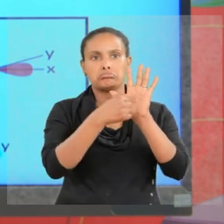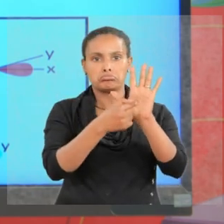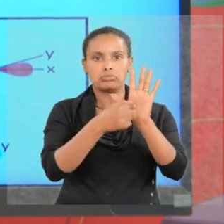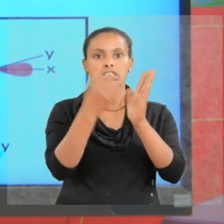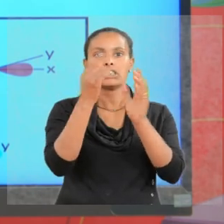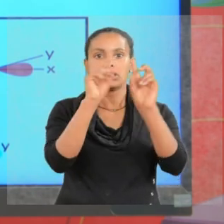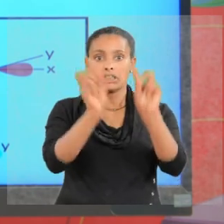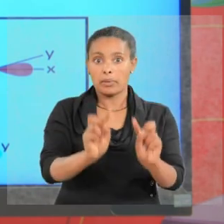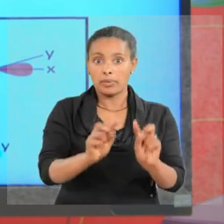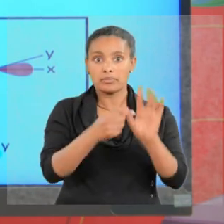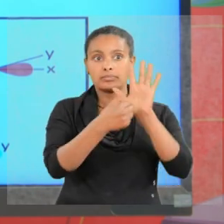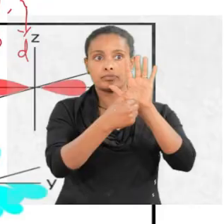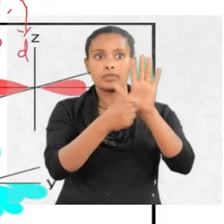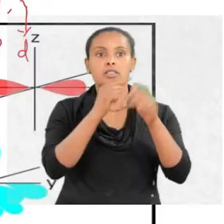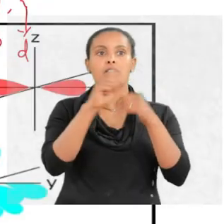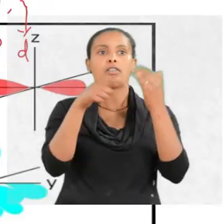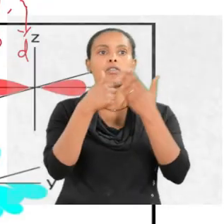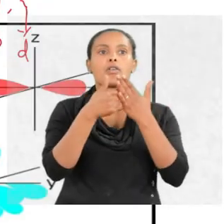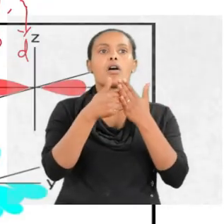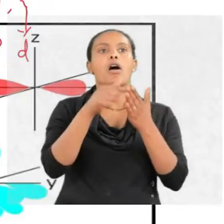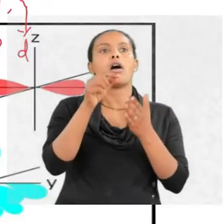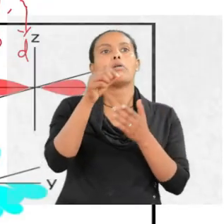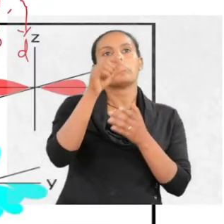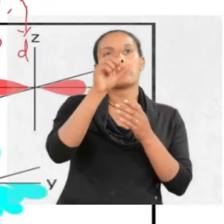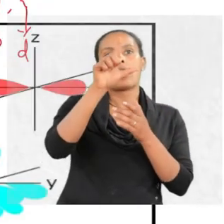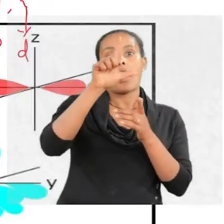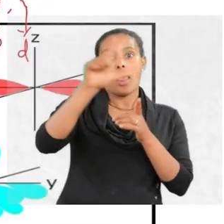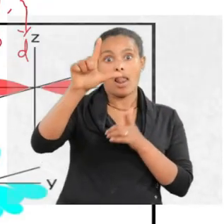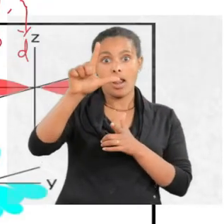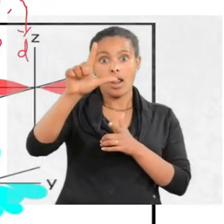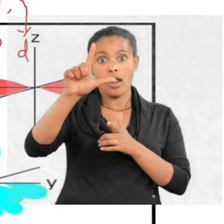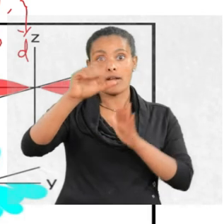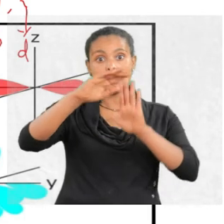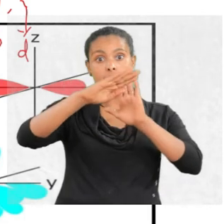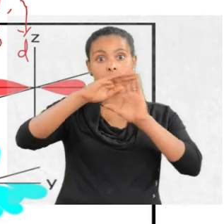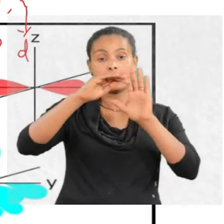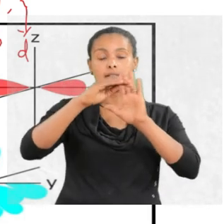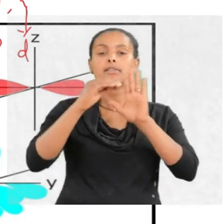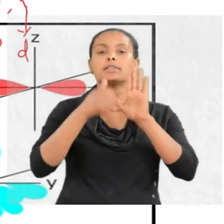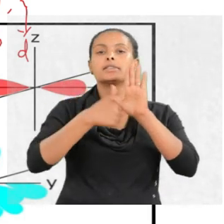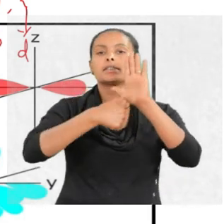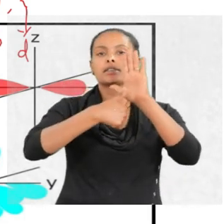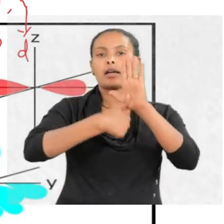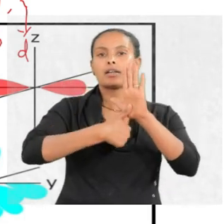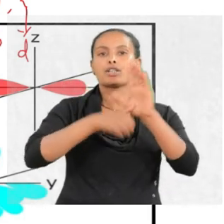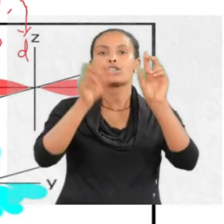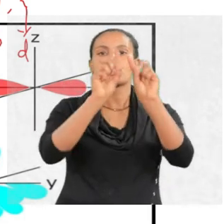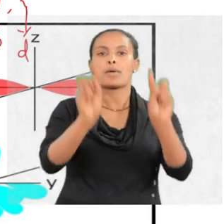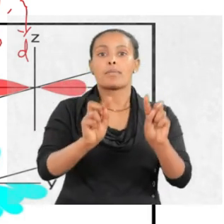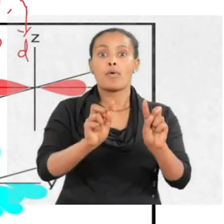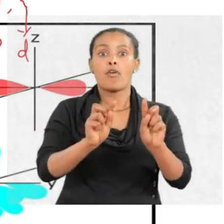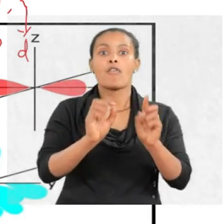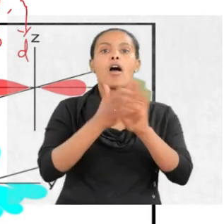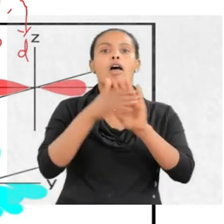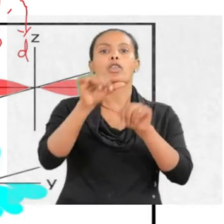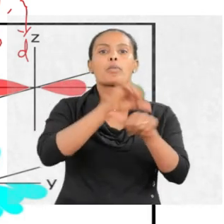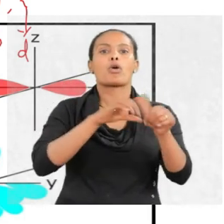shape. Therefore, the osmuchal quantum number indicates shape of atomic orbitals.